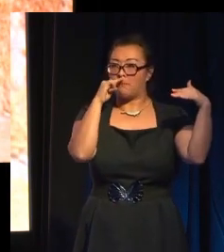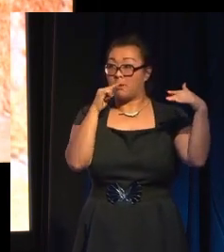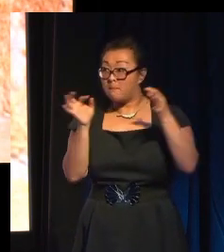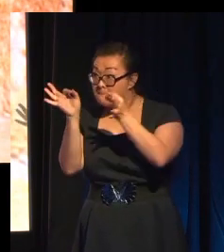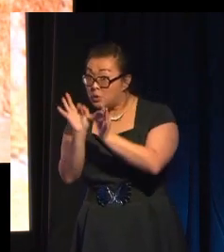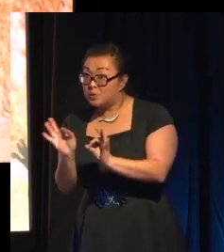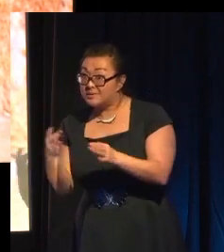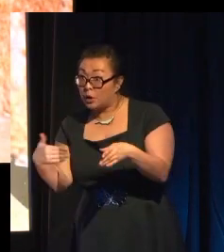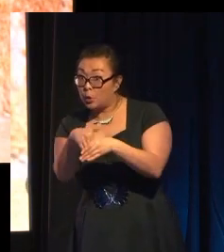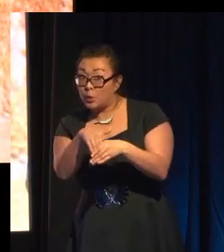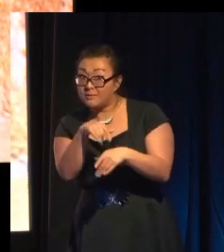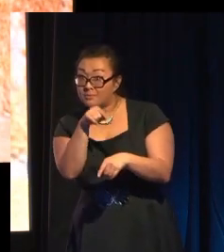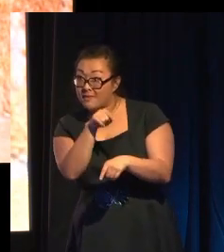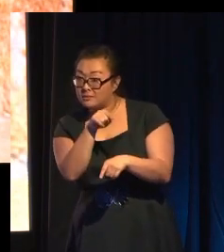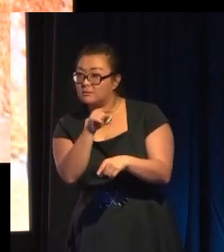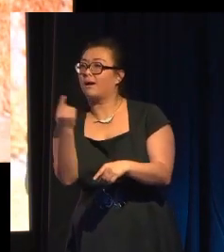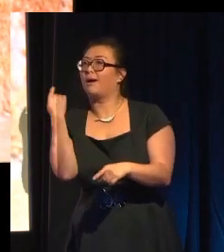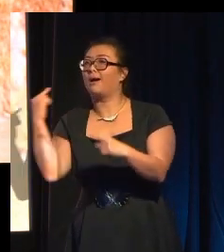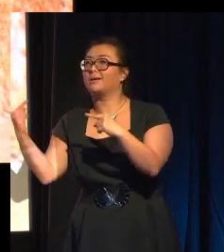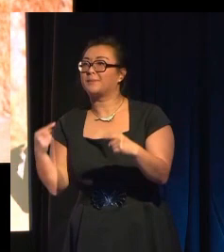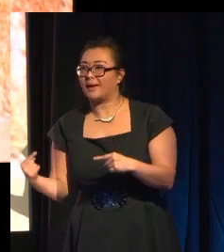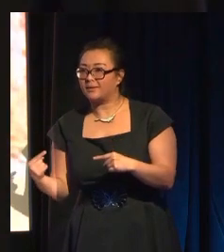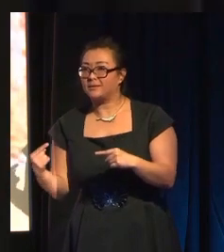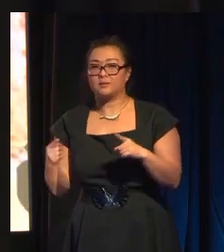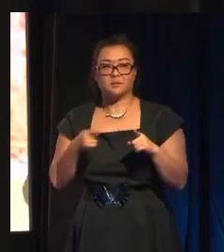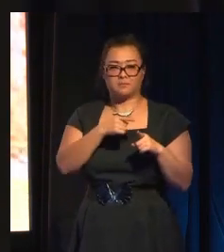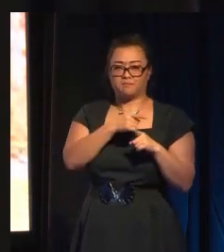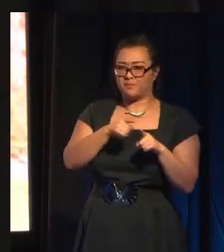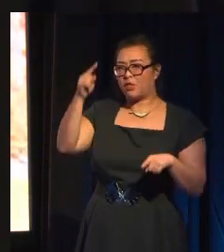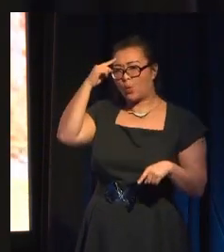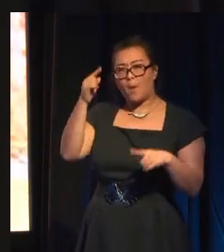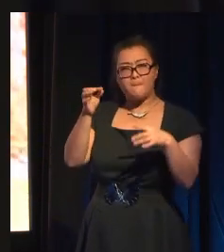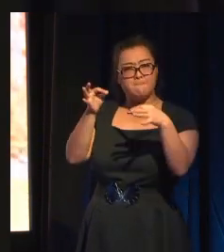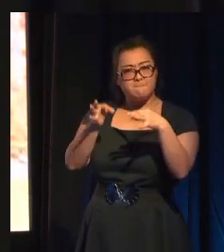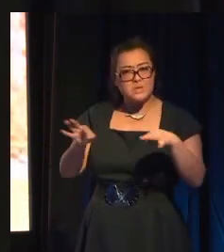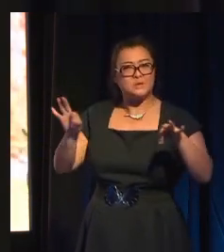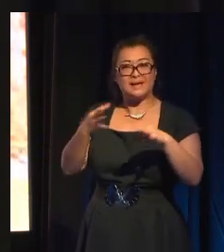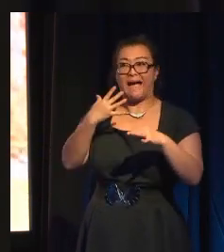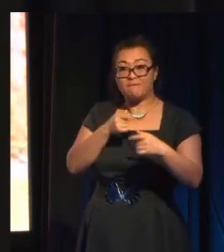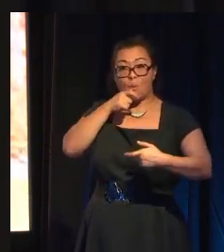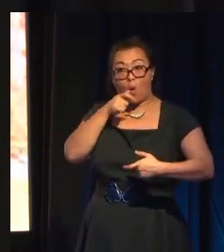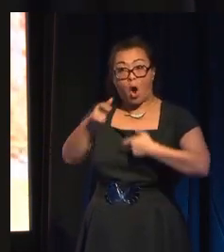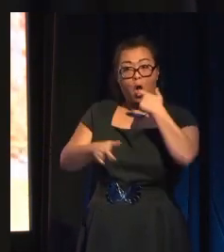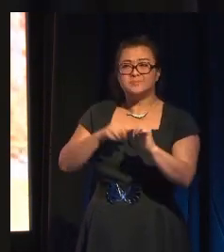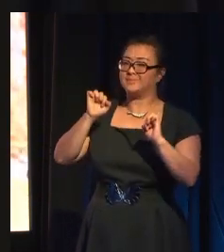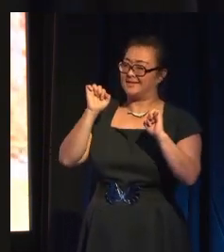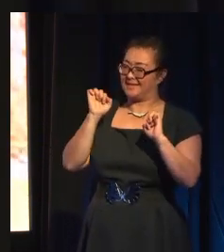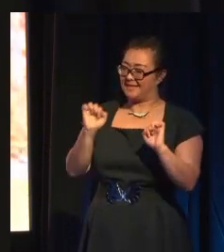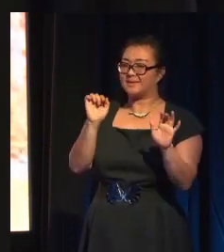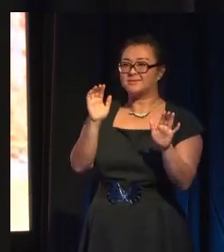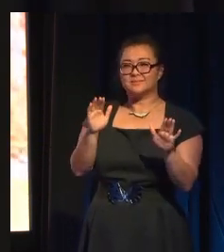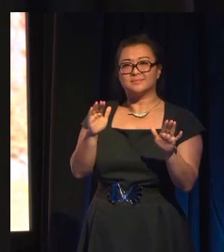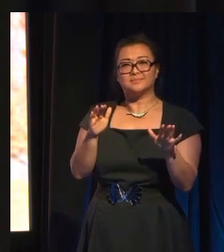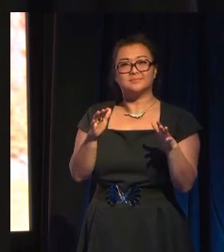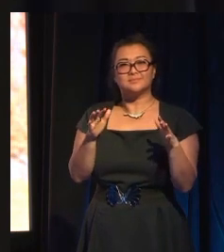music with words, yep, that's a form of art. But music without words? That's kind of fun, right?